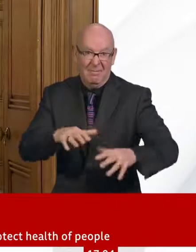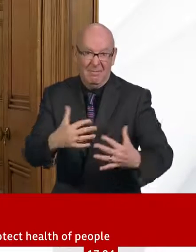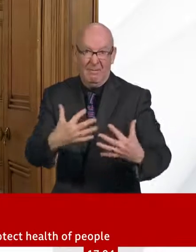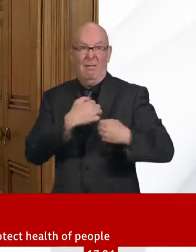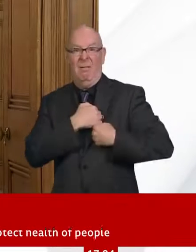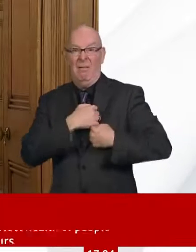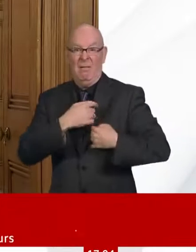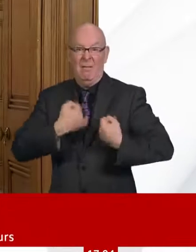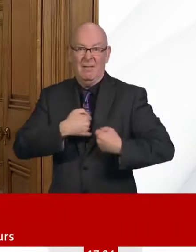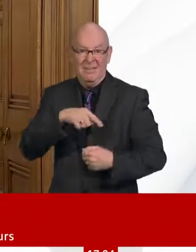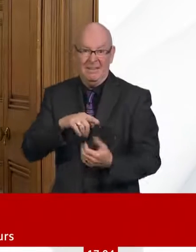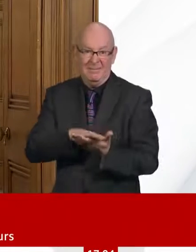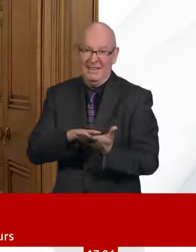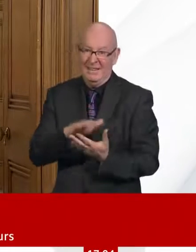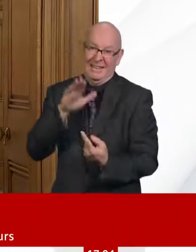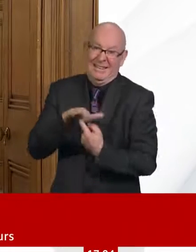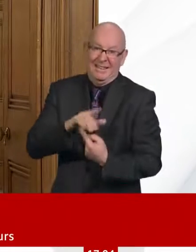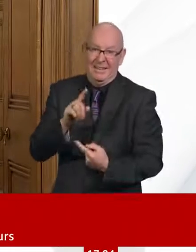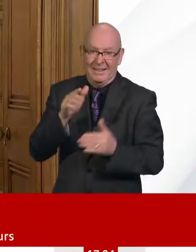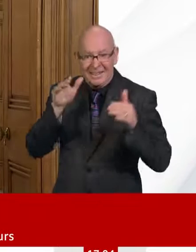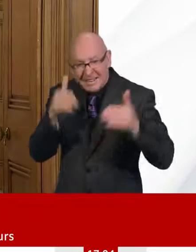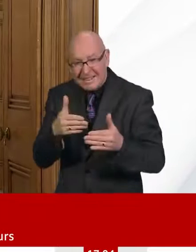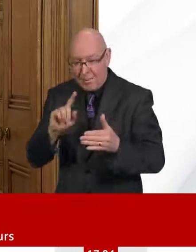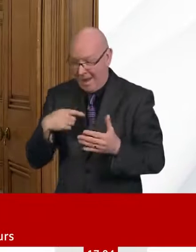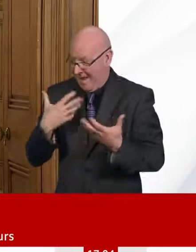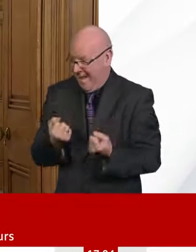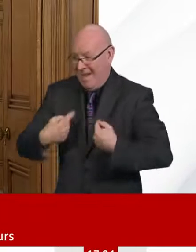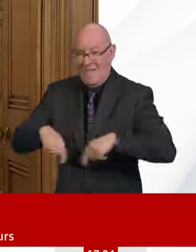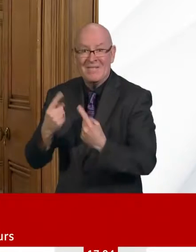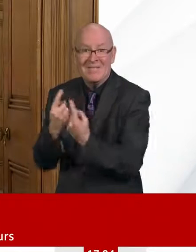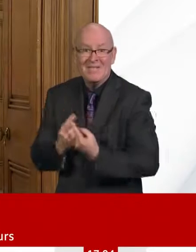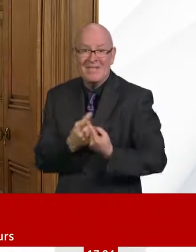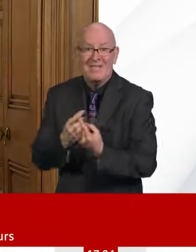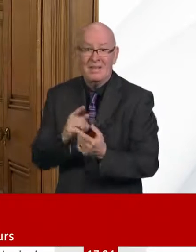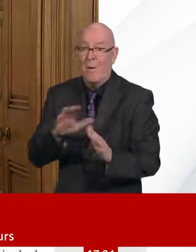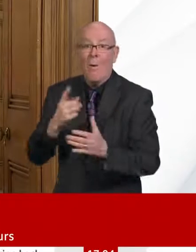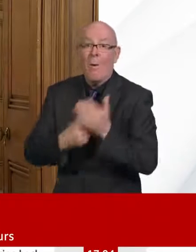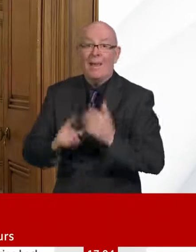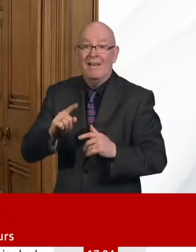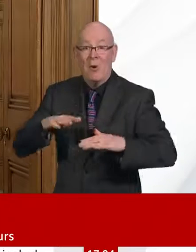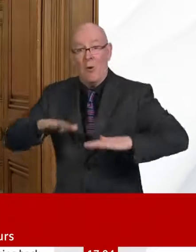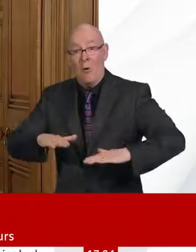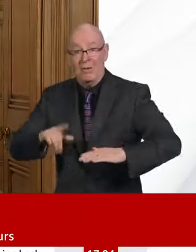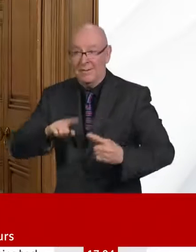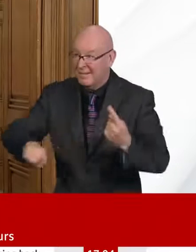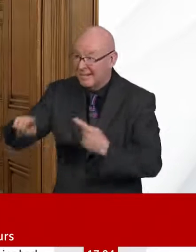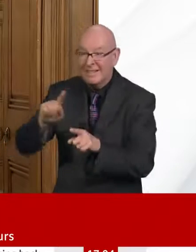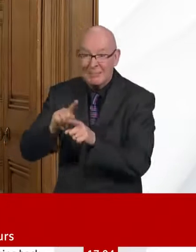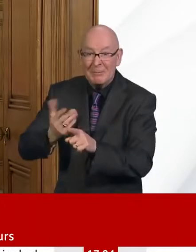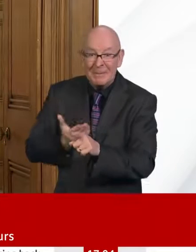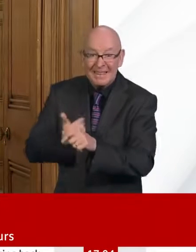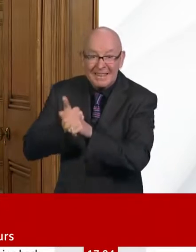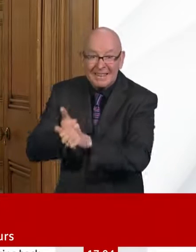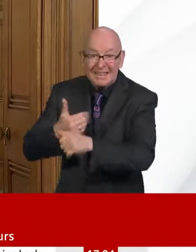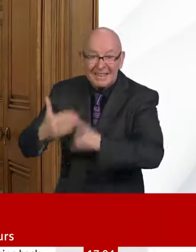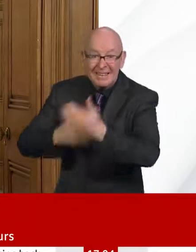aiming to slow the spread of the virus so fewer people need hospital treatment at any one time, protecting the NHS's